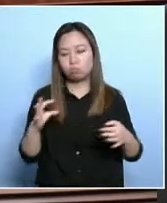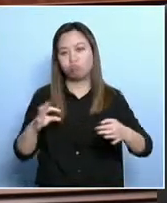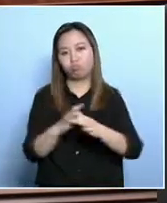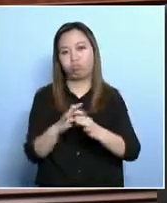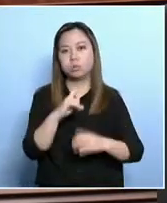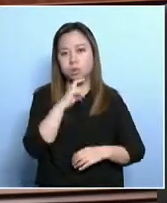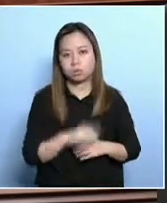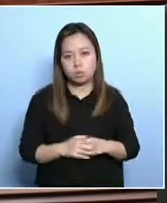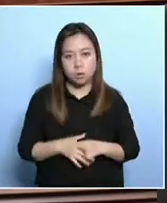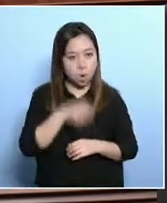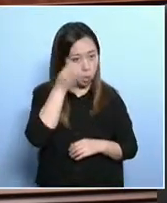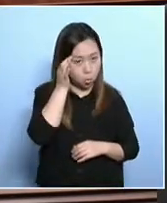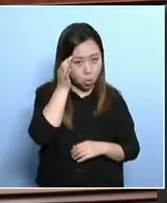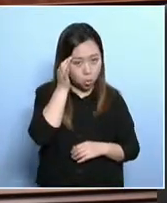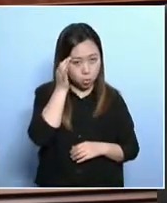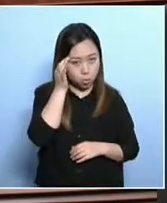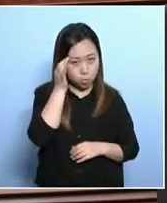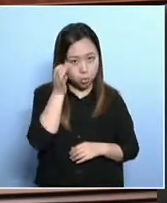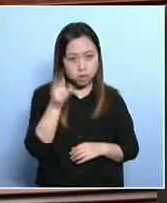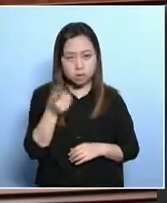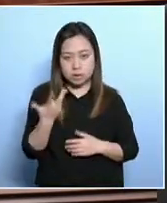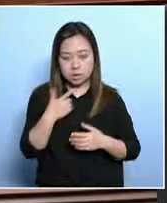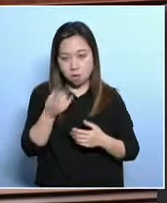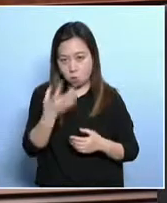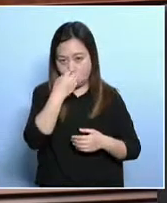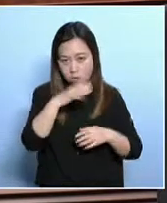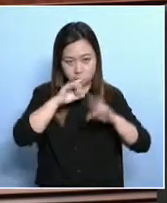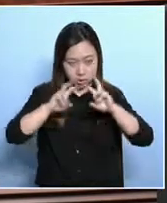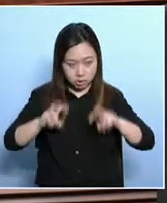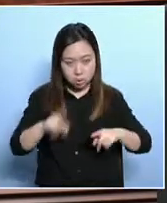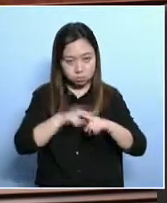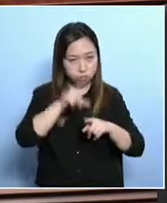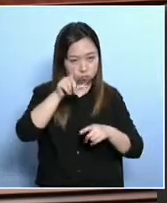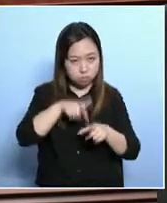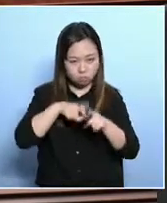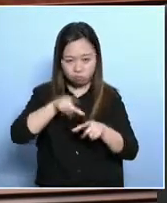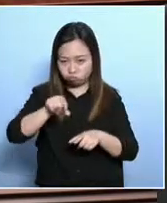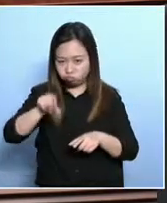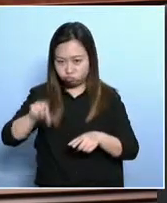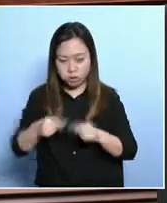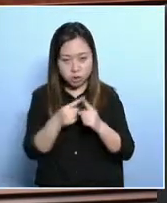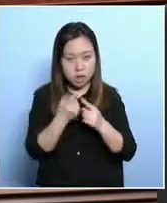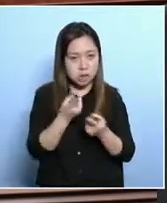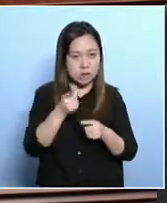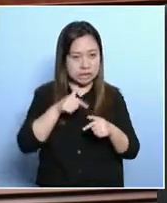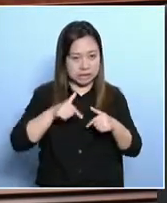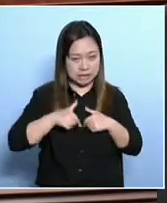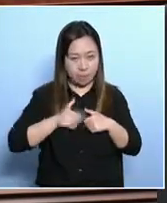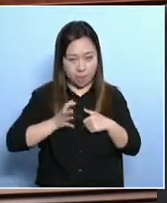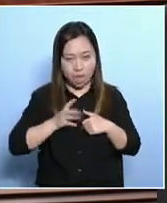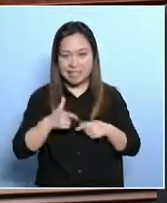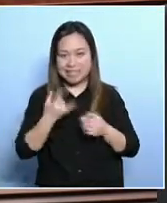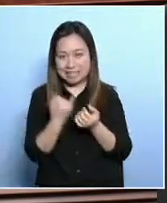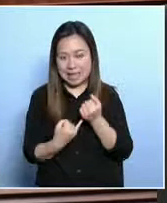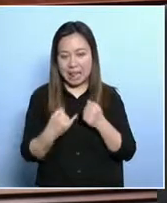Now, it has been proven that health and population are closely related. Some local studies have made clear that